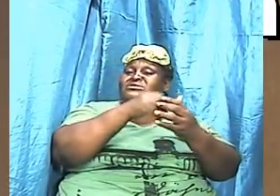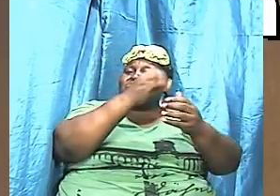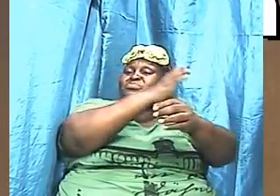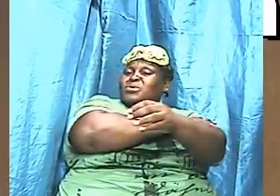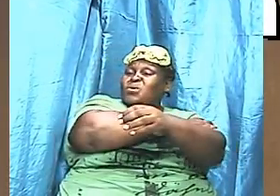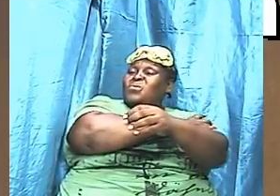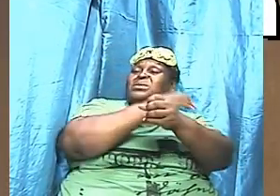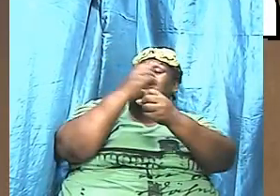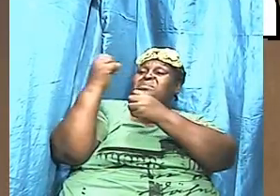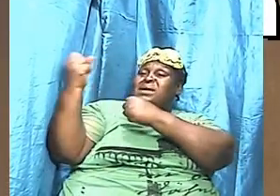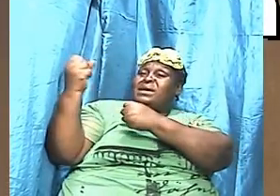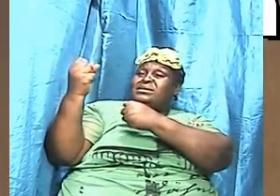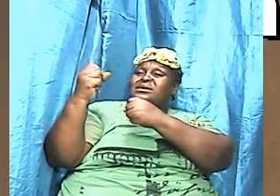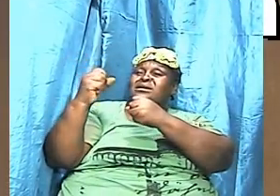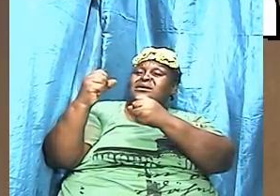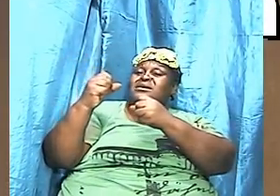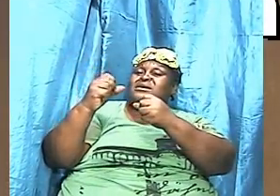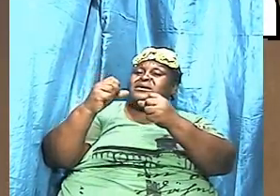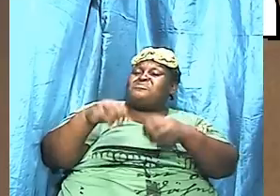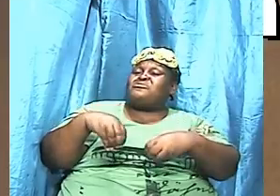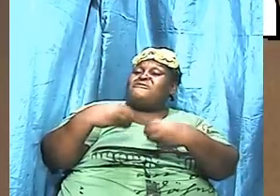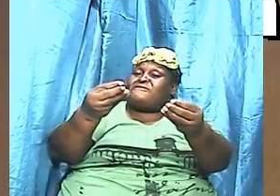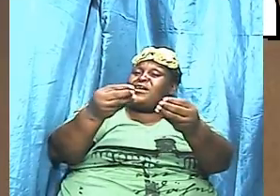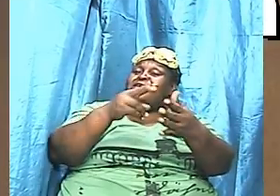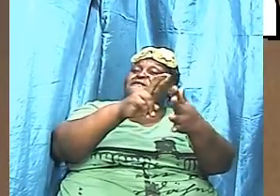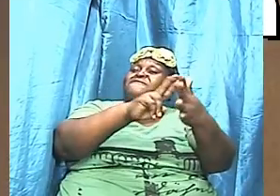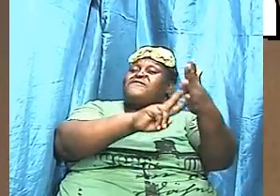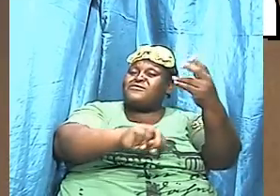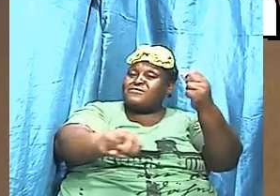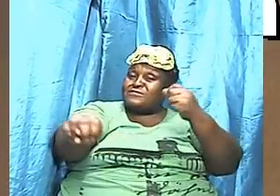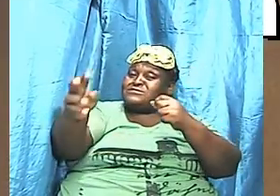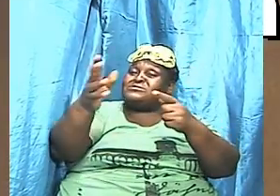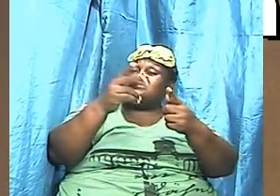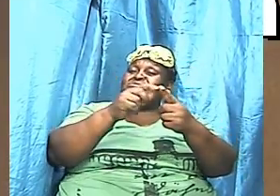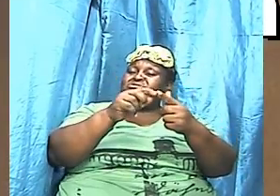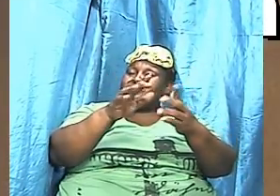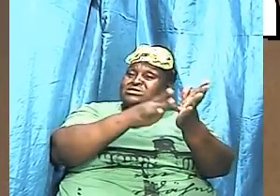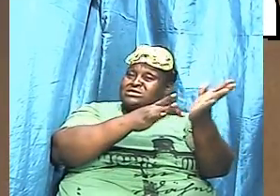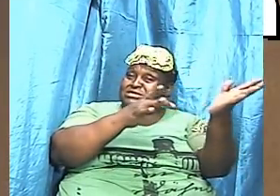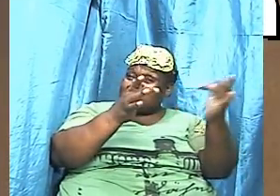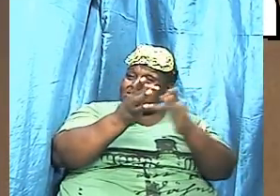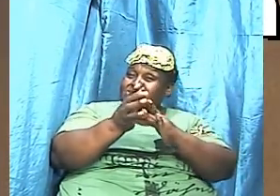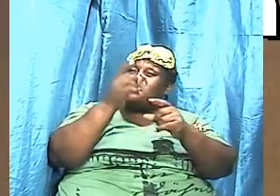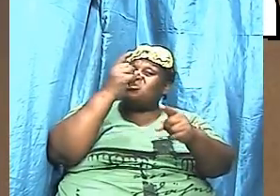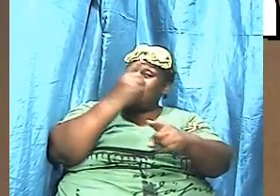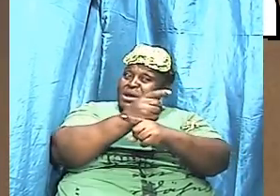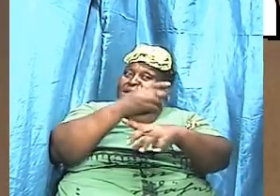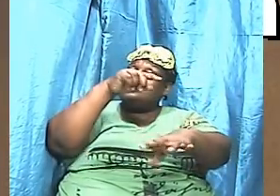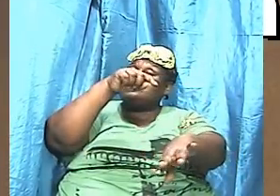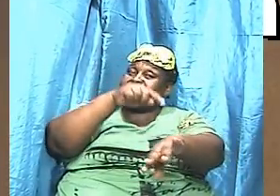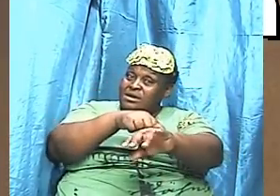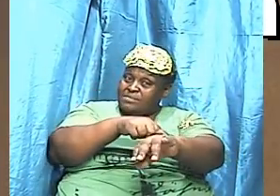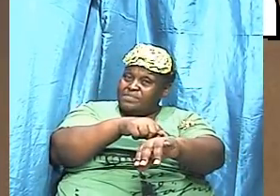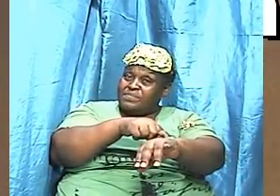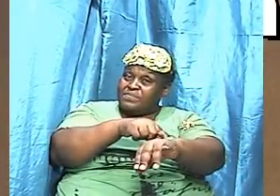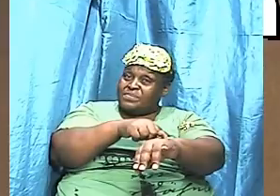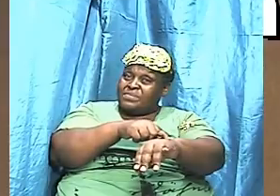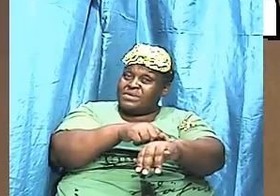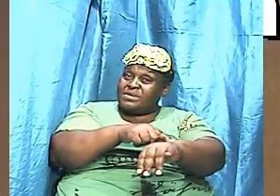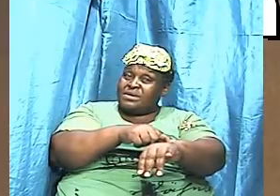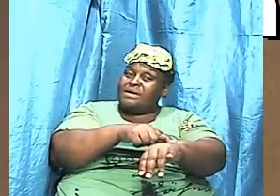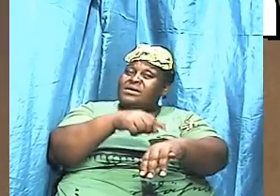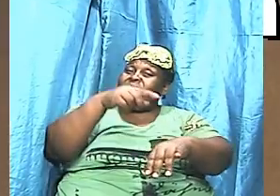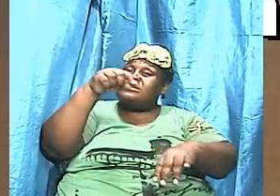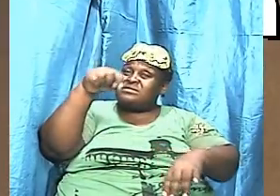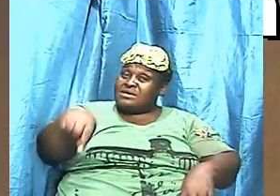might provided a verse to Jesus right in season this is a reamer